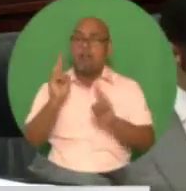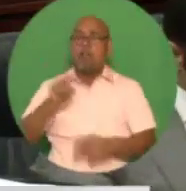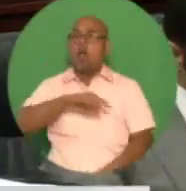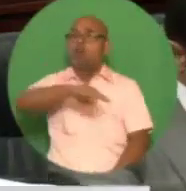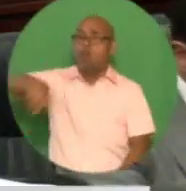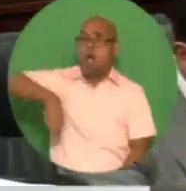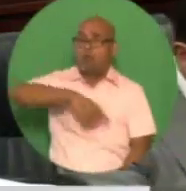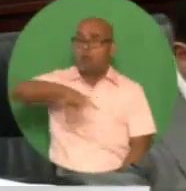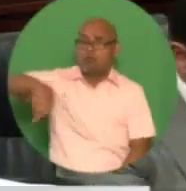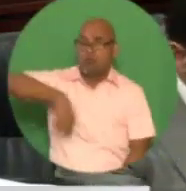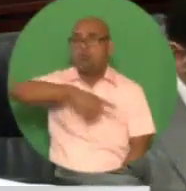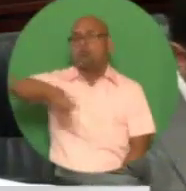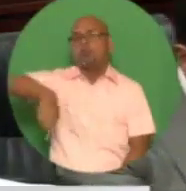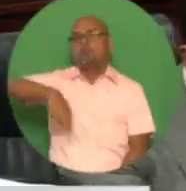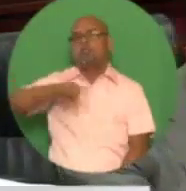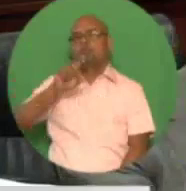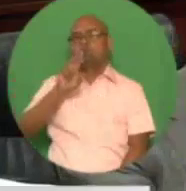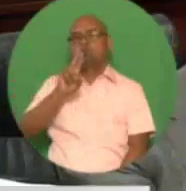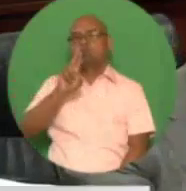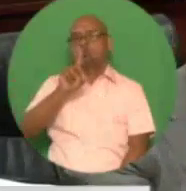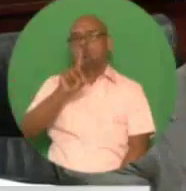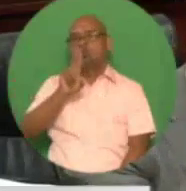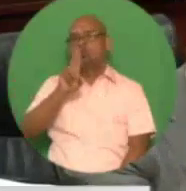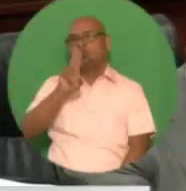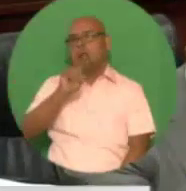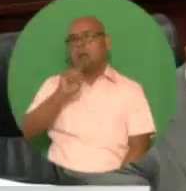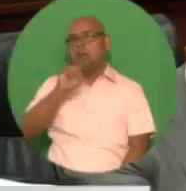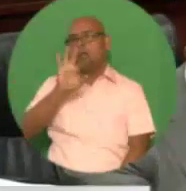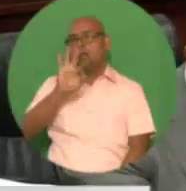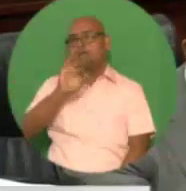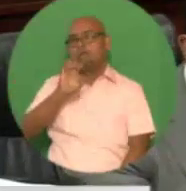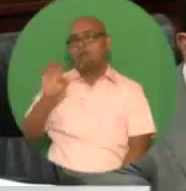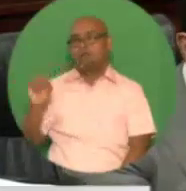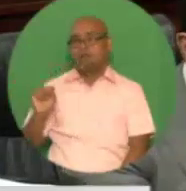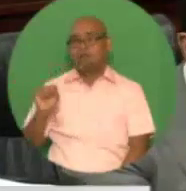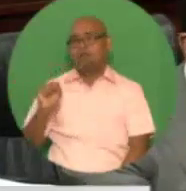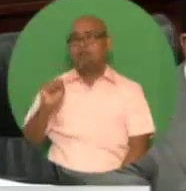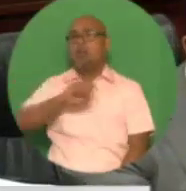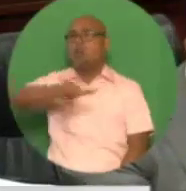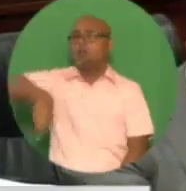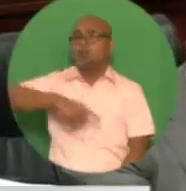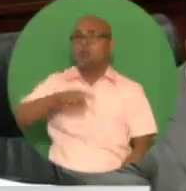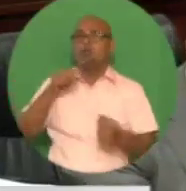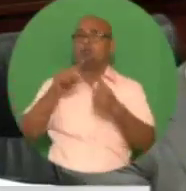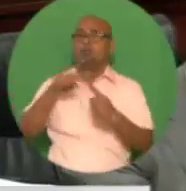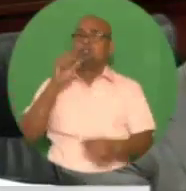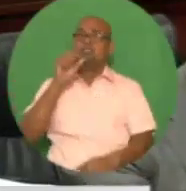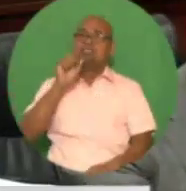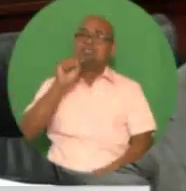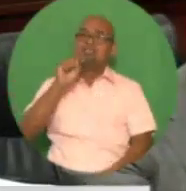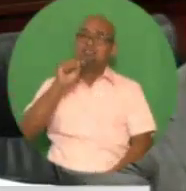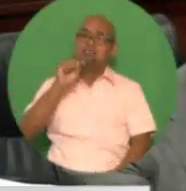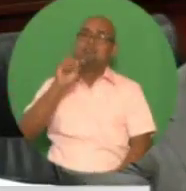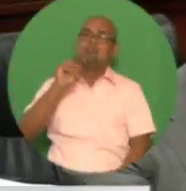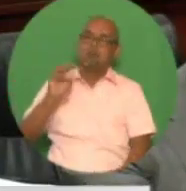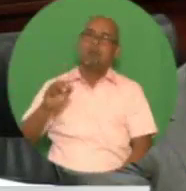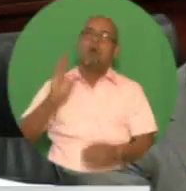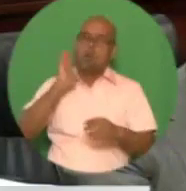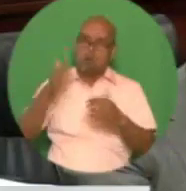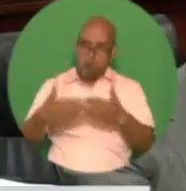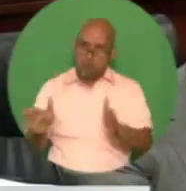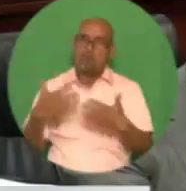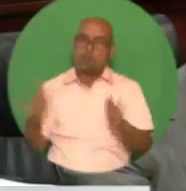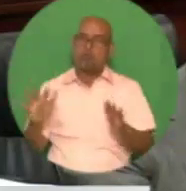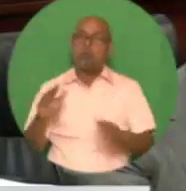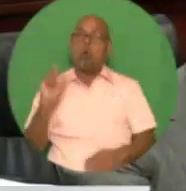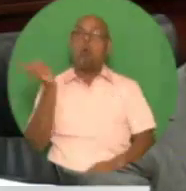Mary's Bridge, was open to vehicular traffic. The Valencia-Toco Highway is now moving the construction phase with a